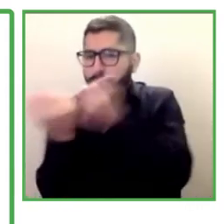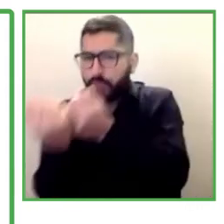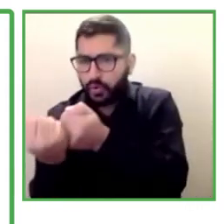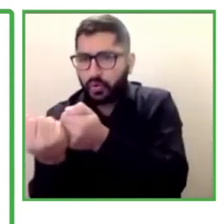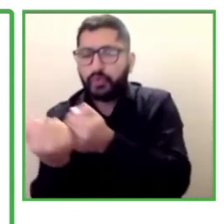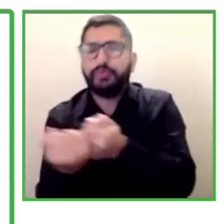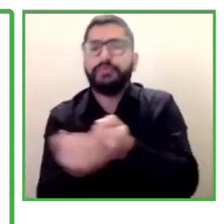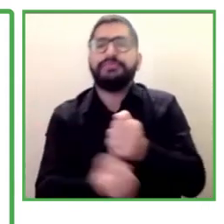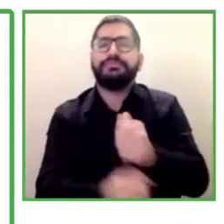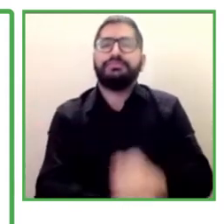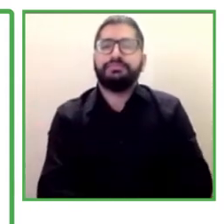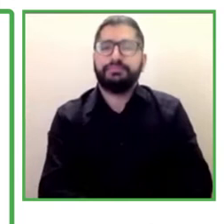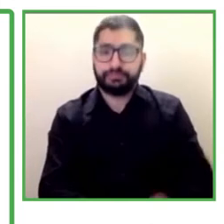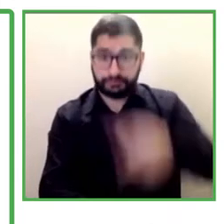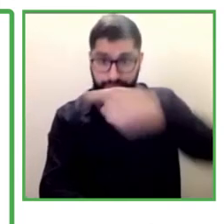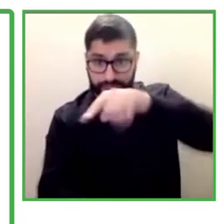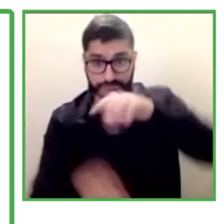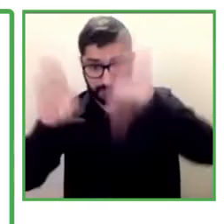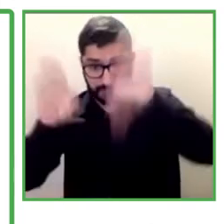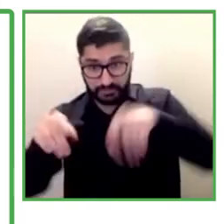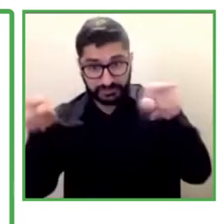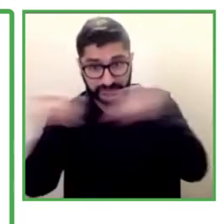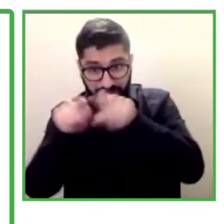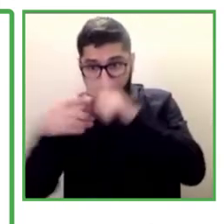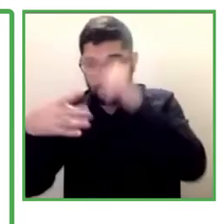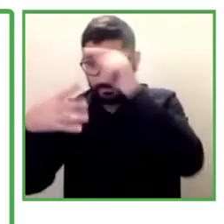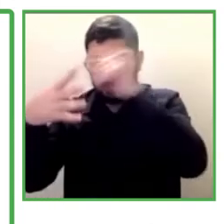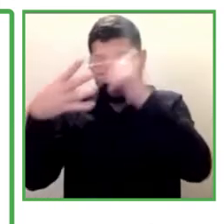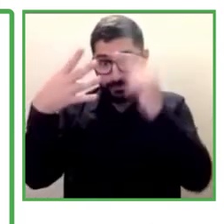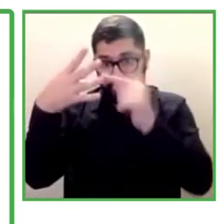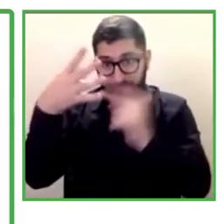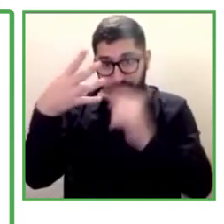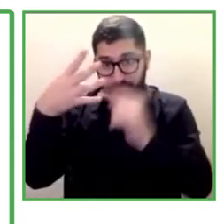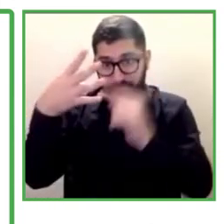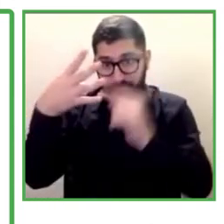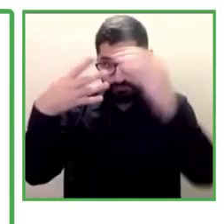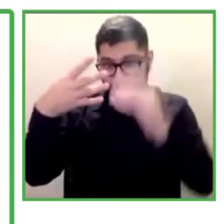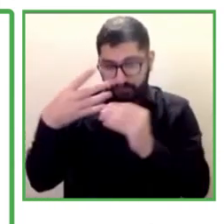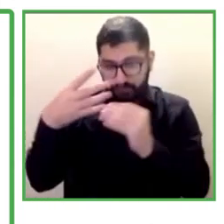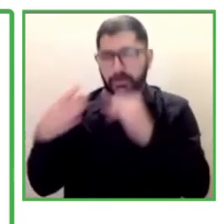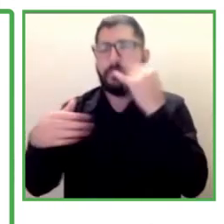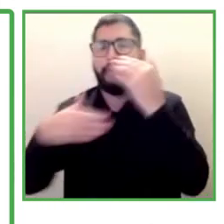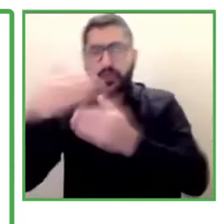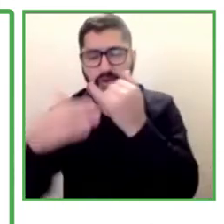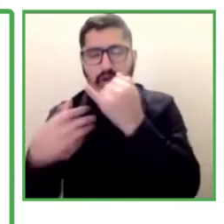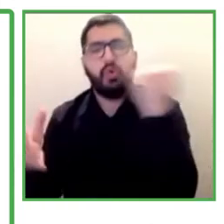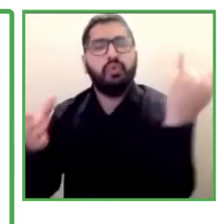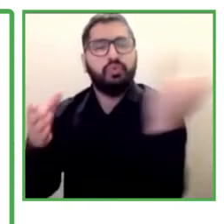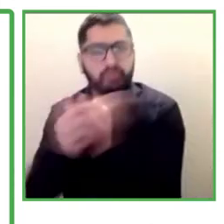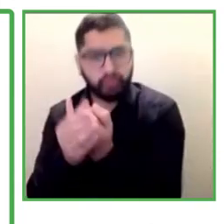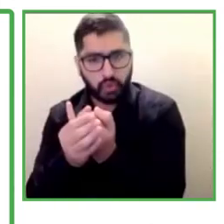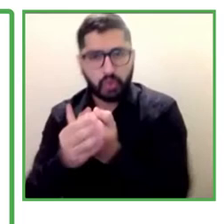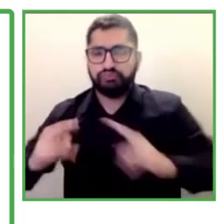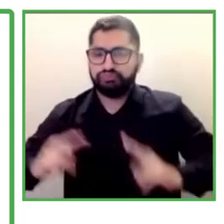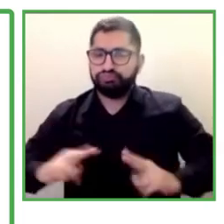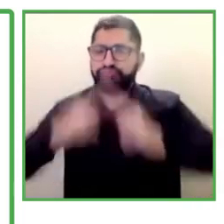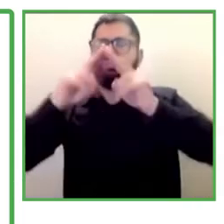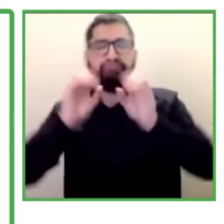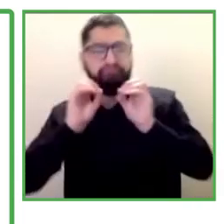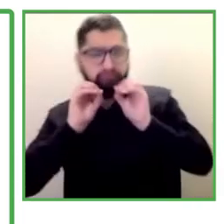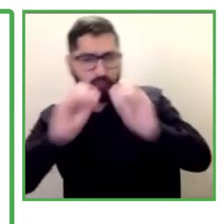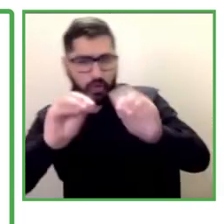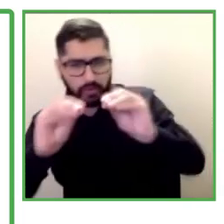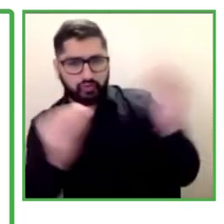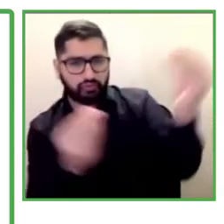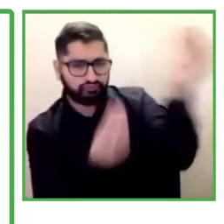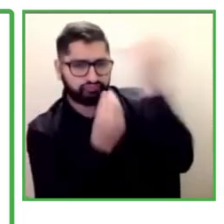model, the accompanying of this same players and inclusion and in training for the inclusive work. And